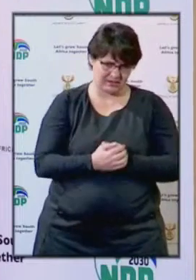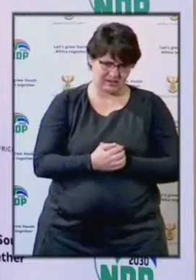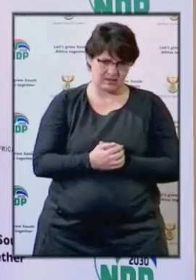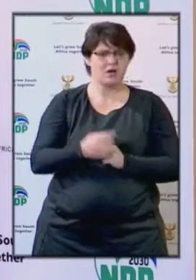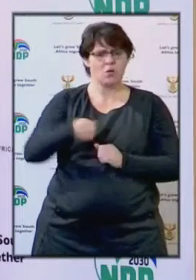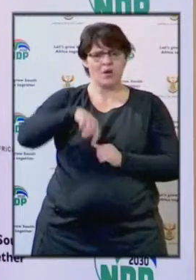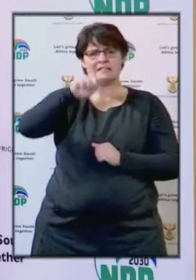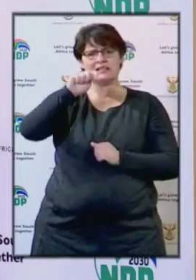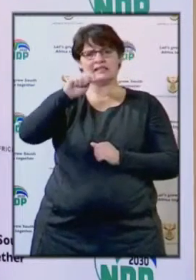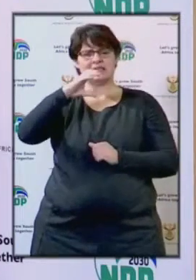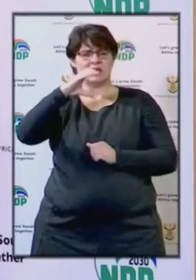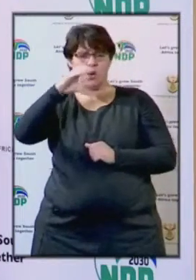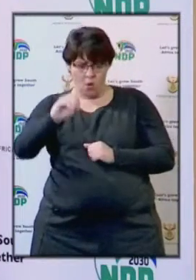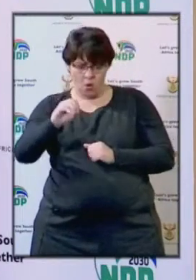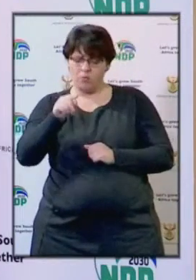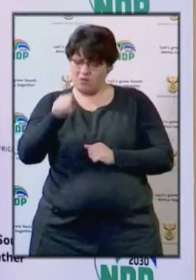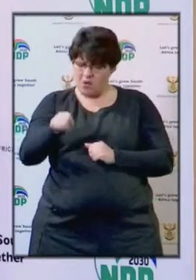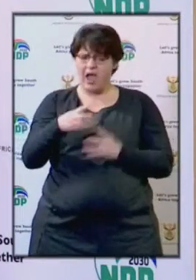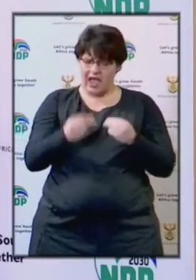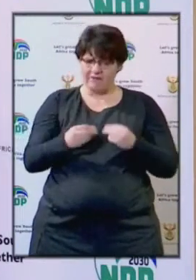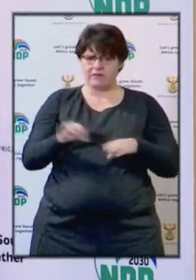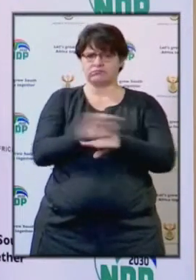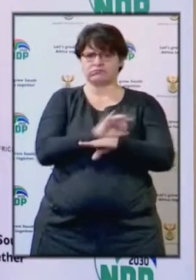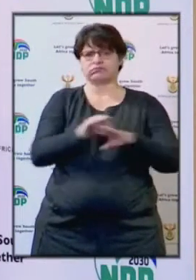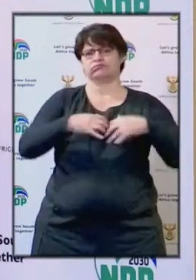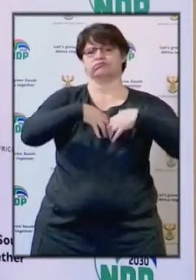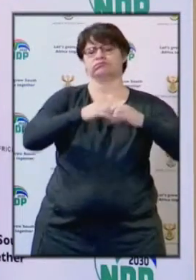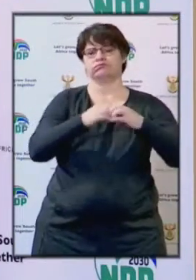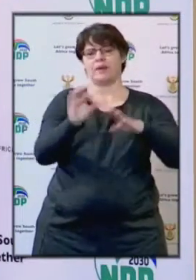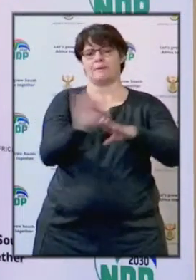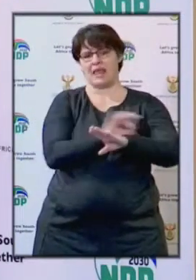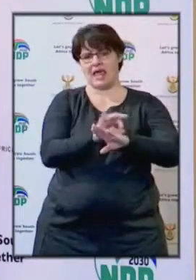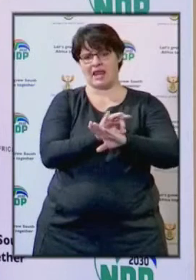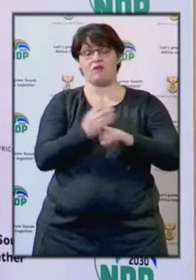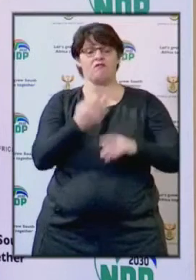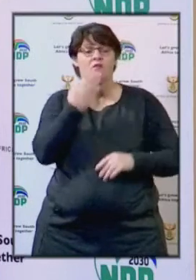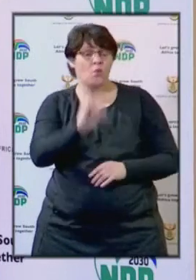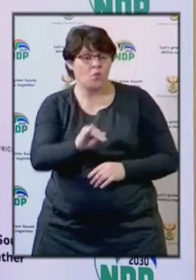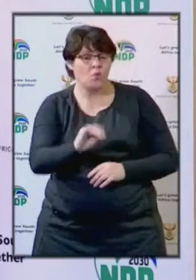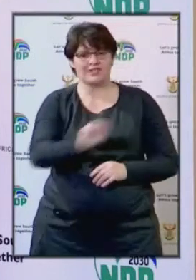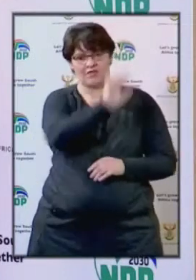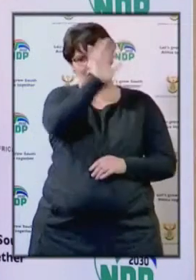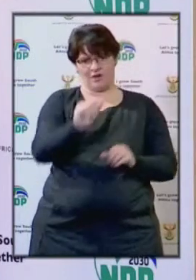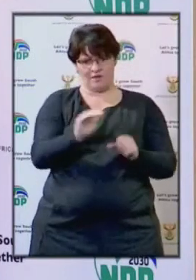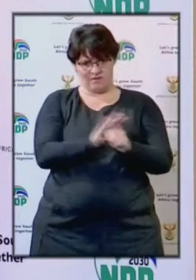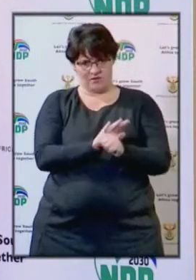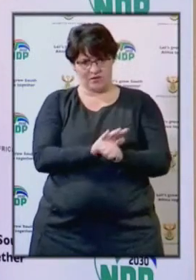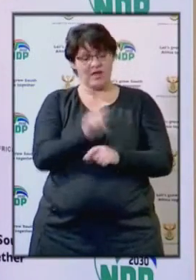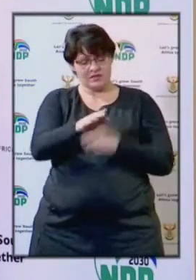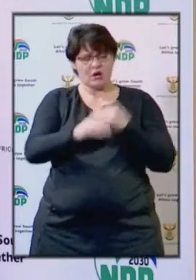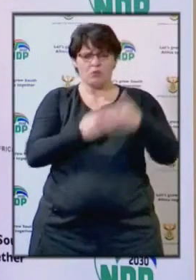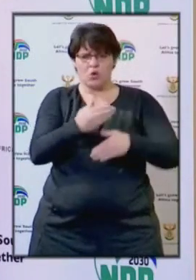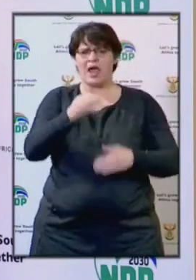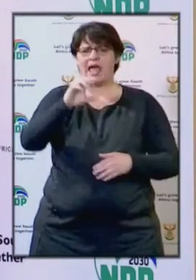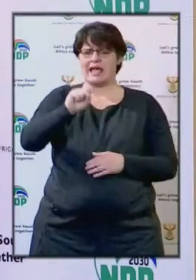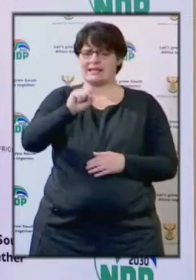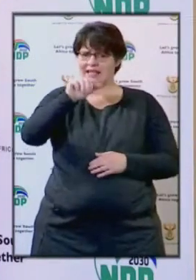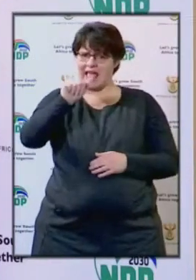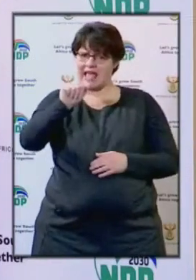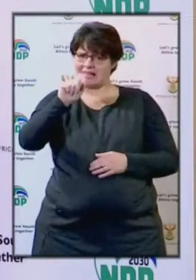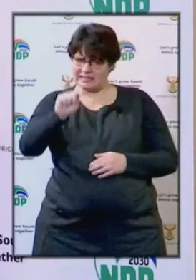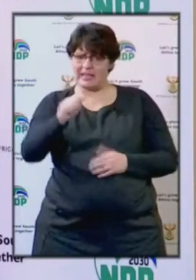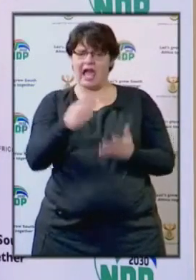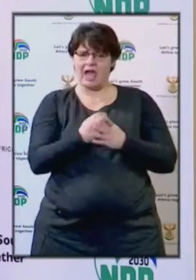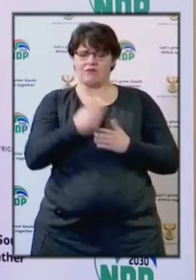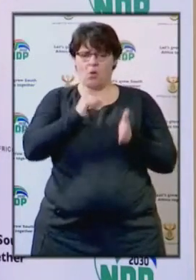process of developing a draft tourism recovery plan for South Africa. As part of this process, SAT has been convening weekly